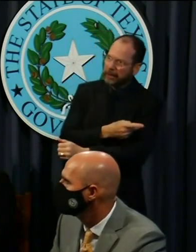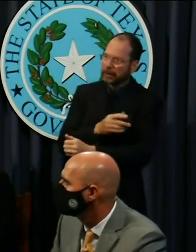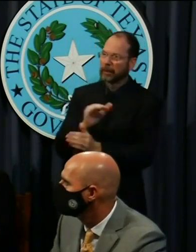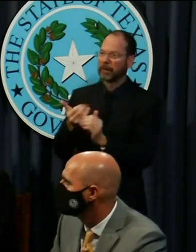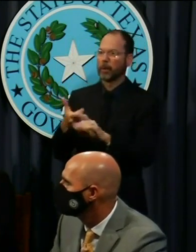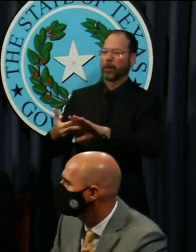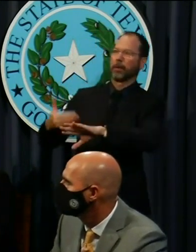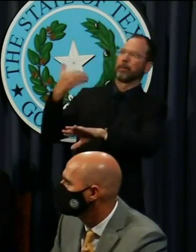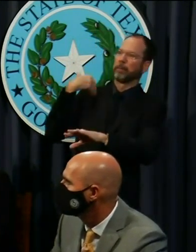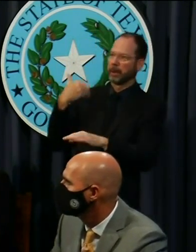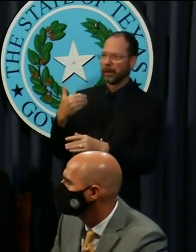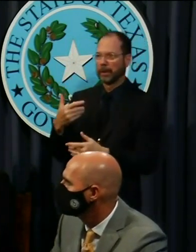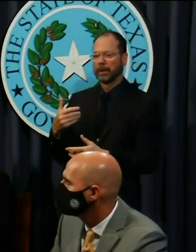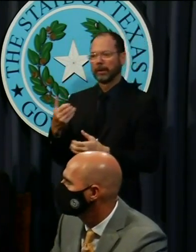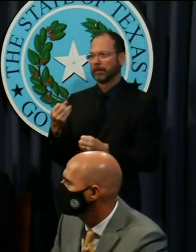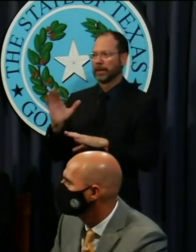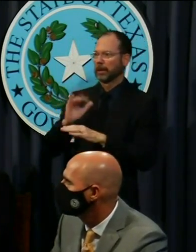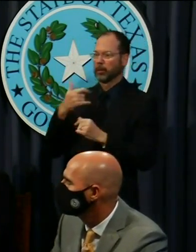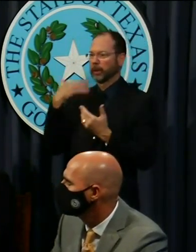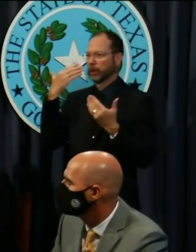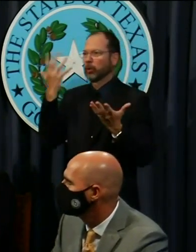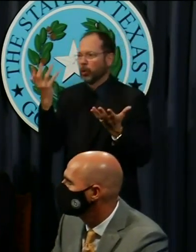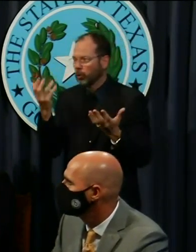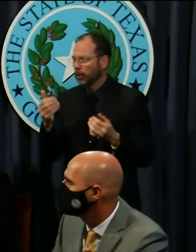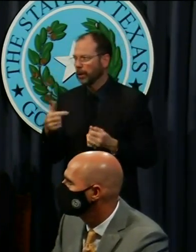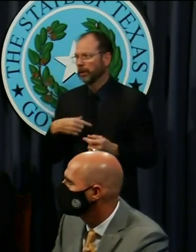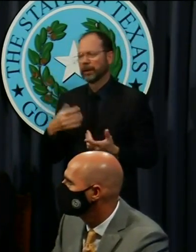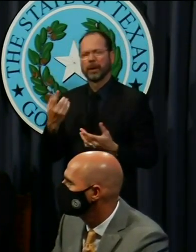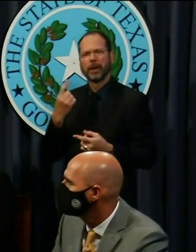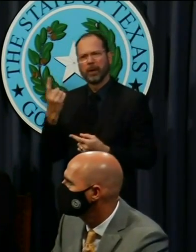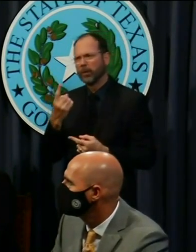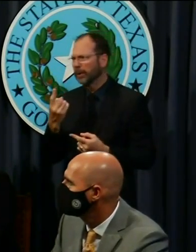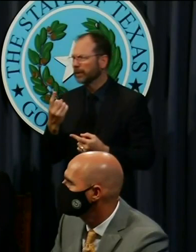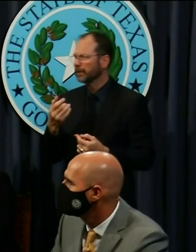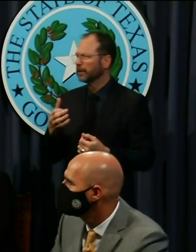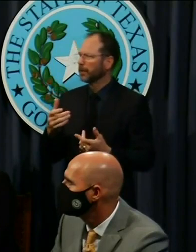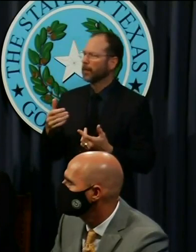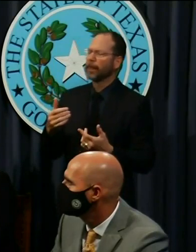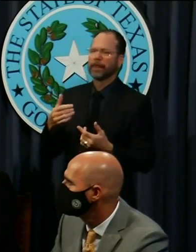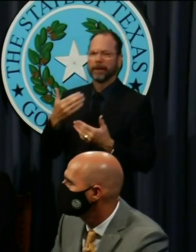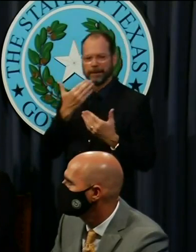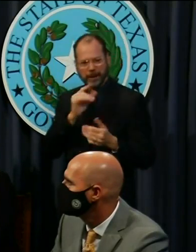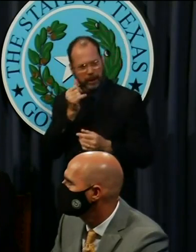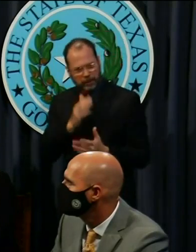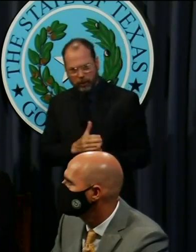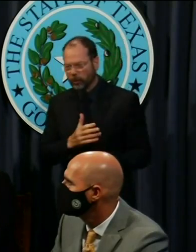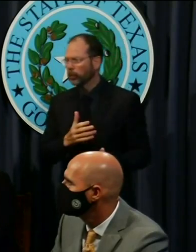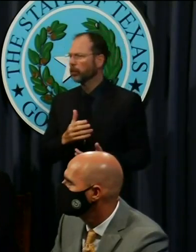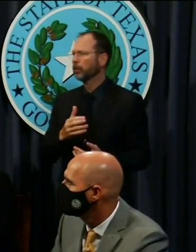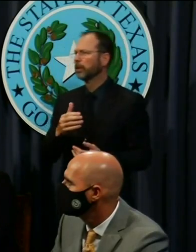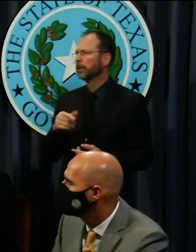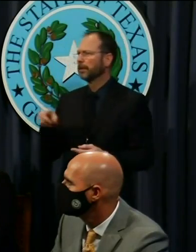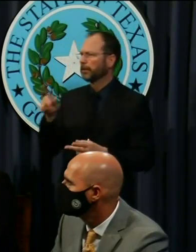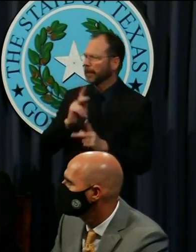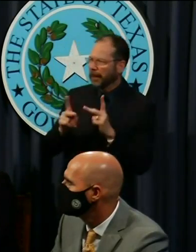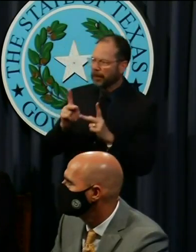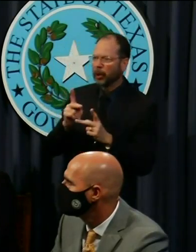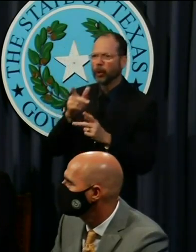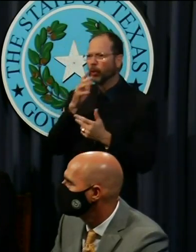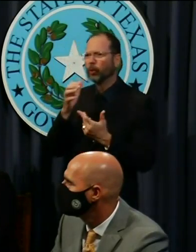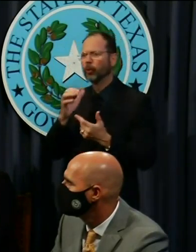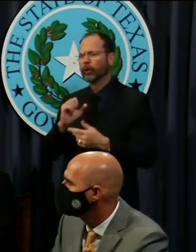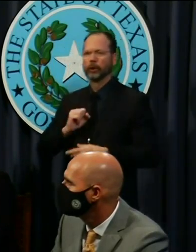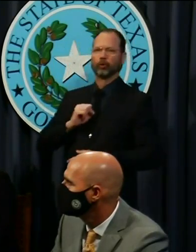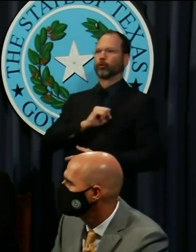March when there was a lot of unknown. So I really thank them. And as I always say, because I always make this pitch, Governor, if there's one group of people that I think are the superheroes